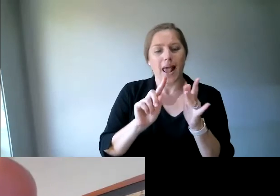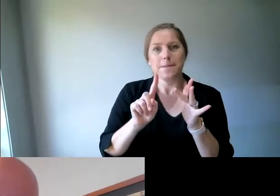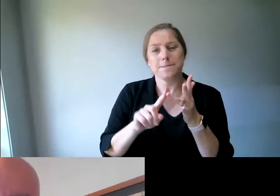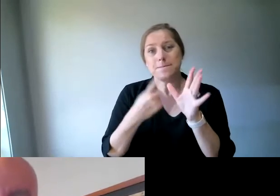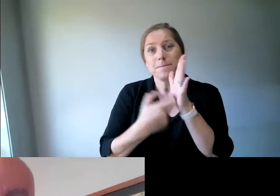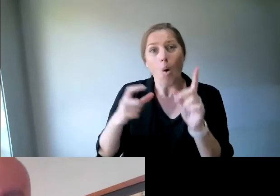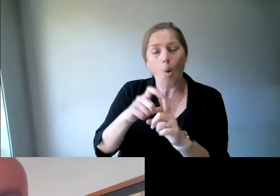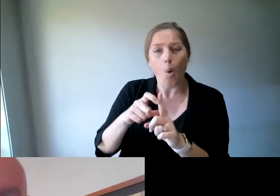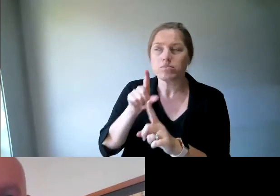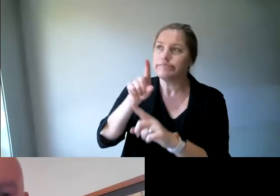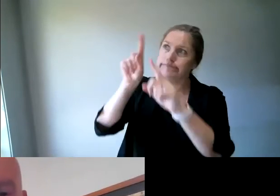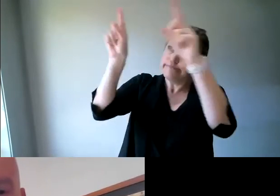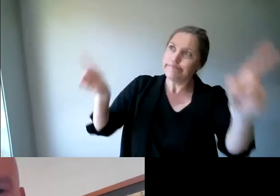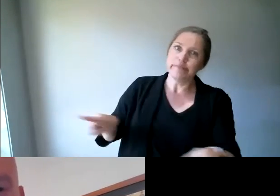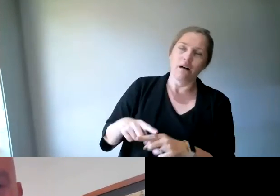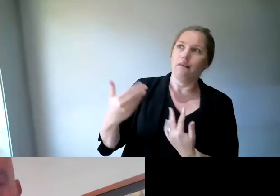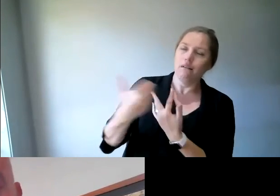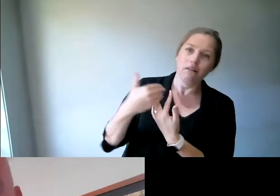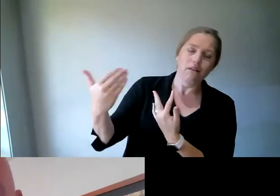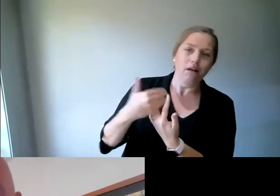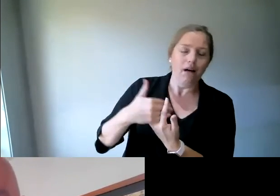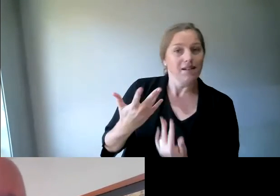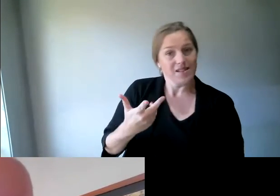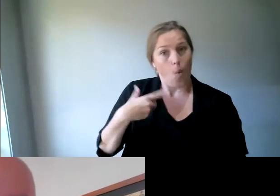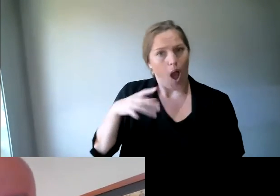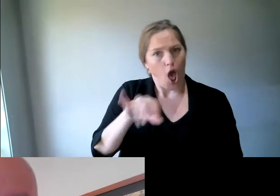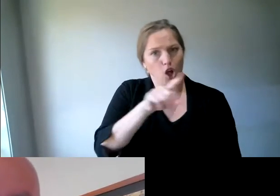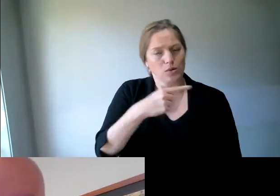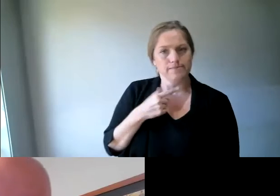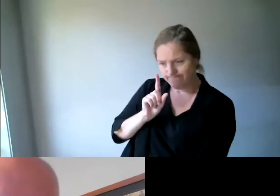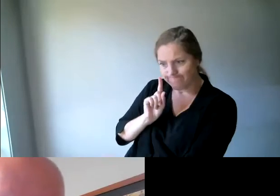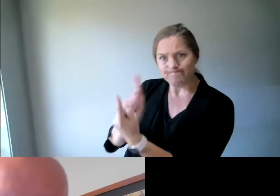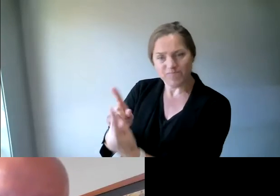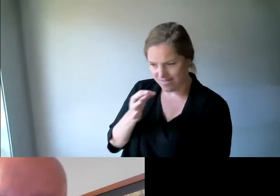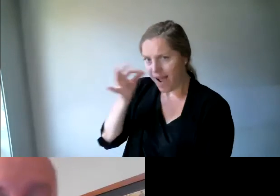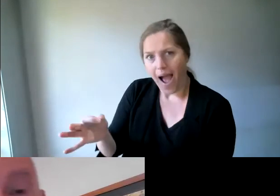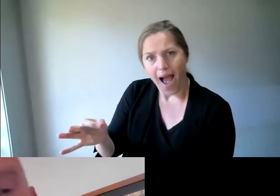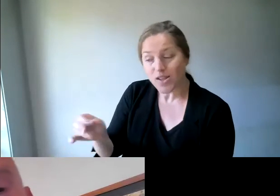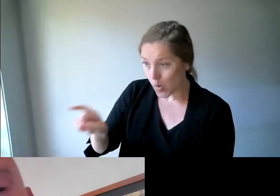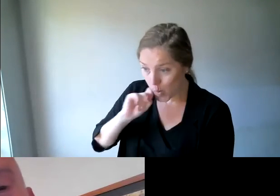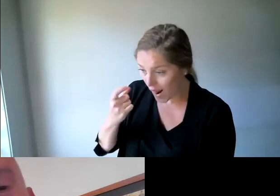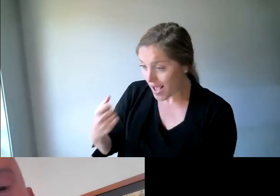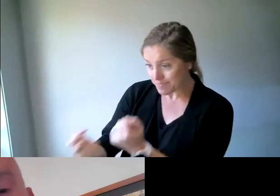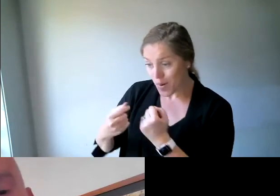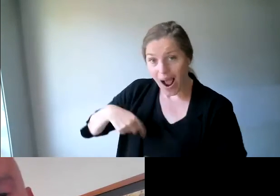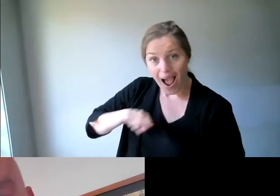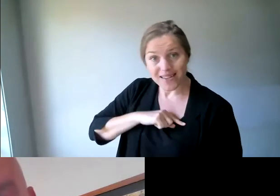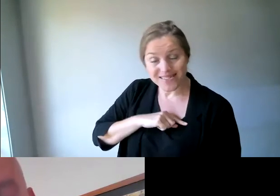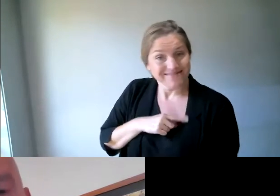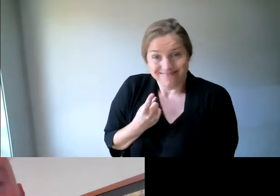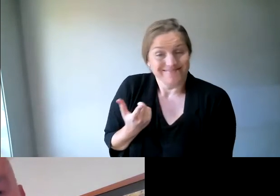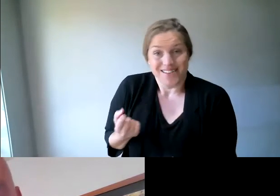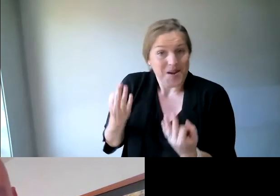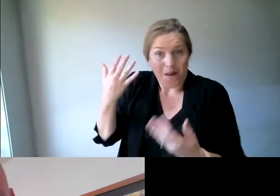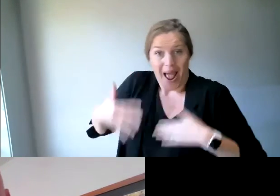actually going to ask them to get behind our pledge. What have you got to lose? And, of course, not everyone